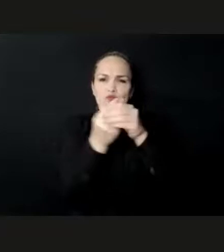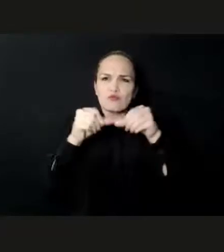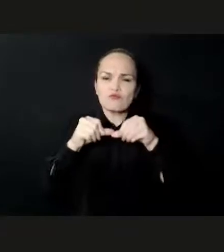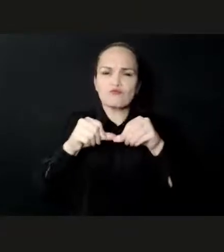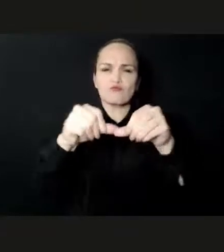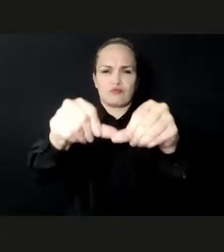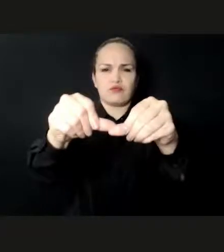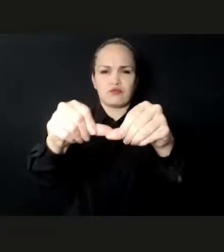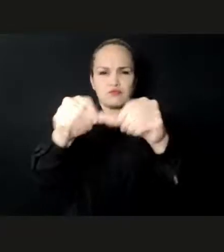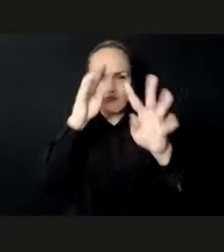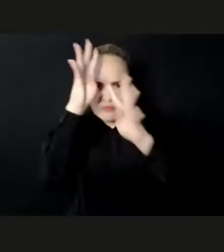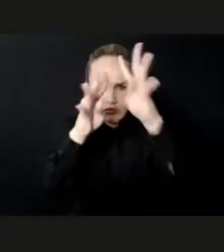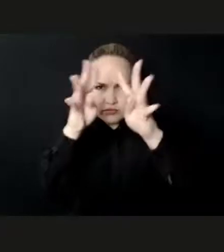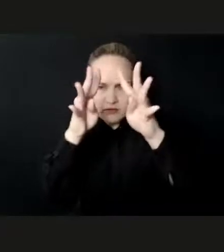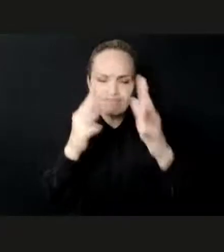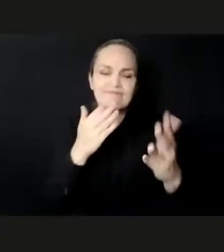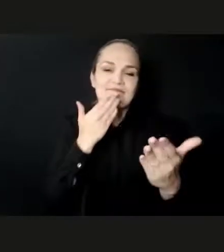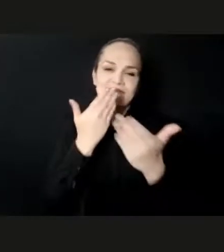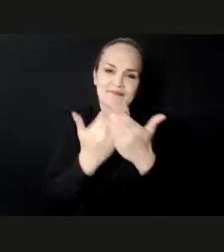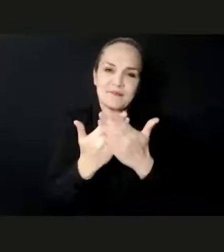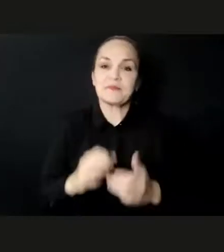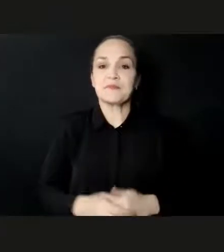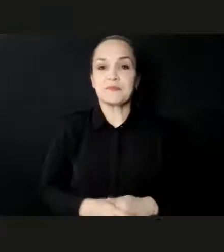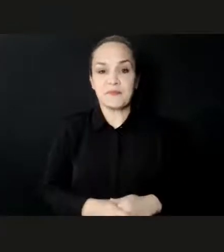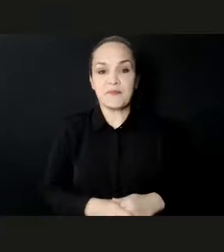now hand back to you, Mr. Patrick Jube.